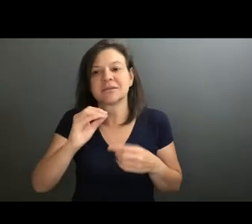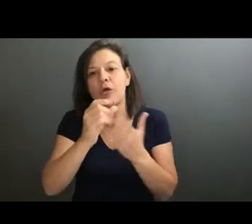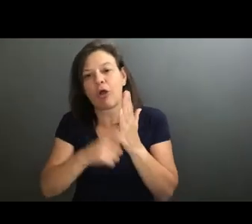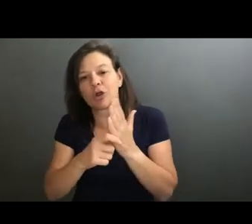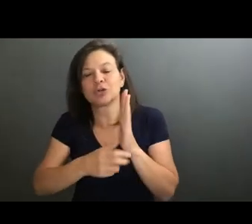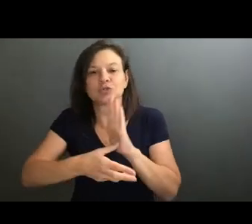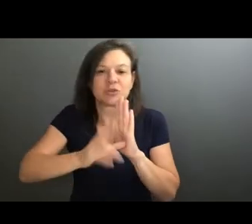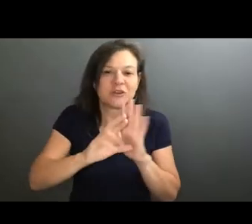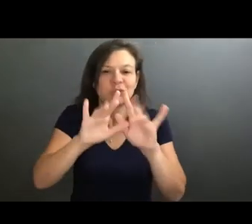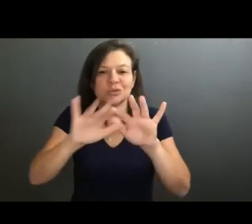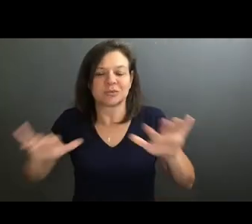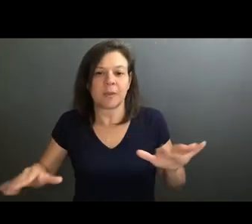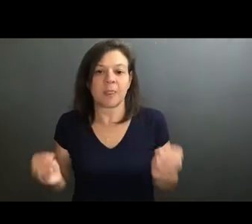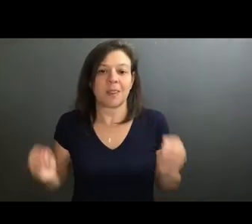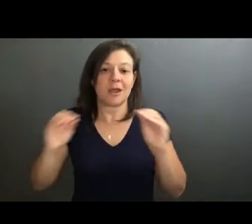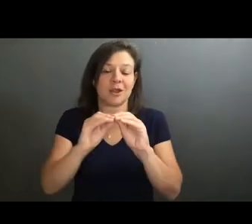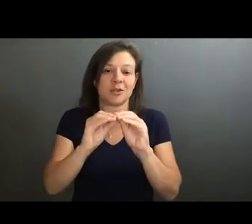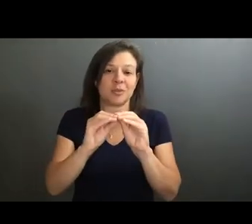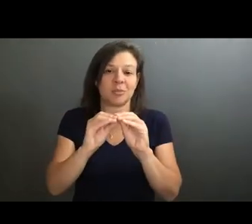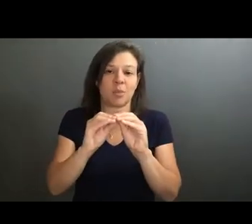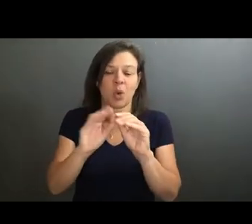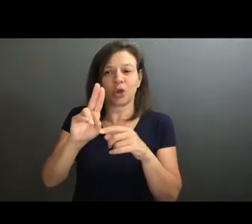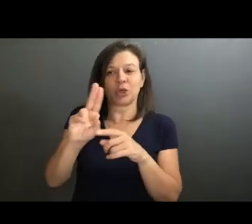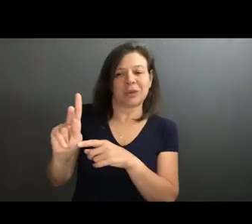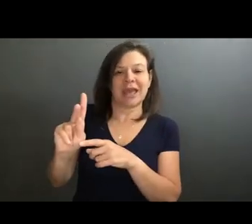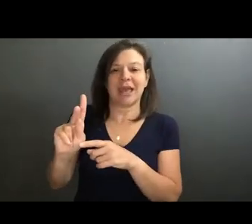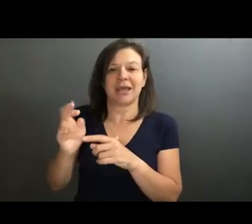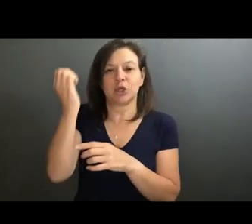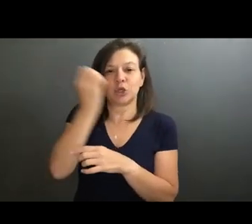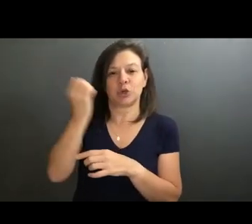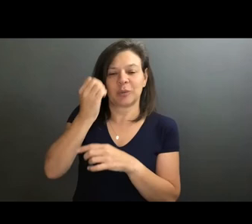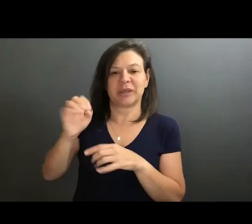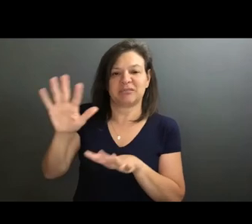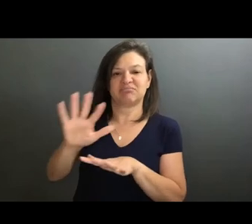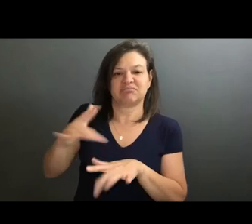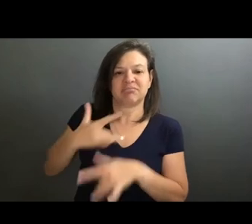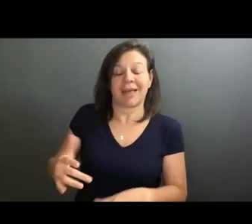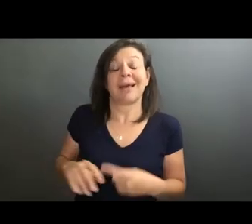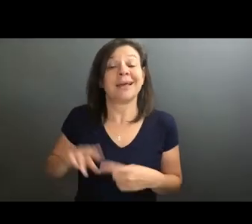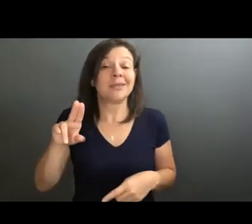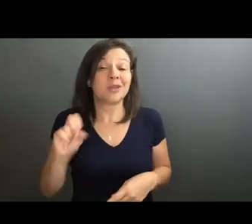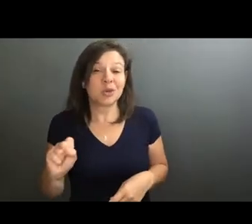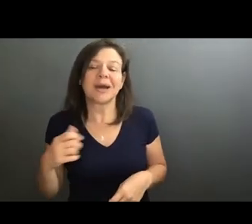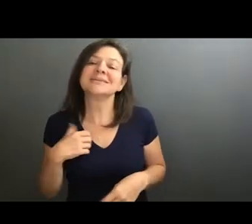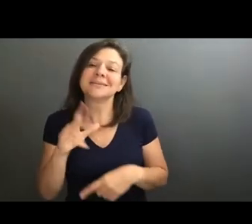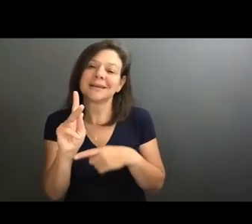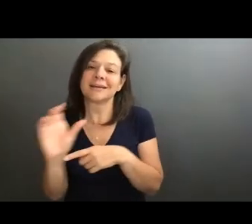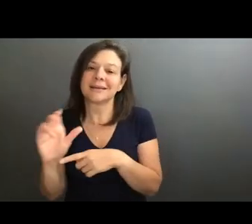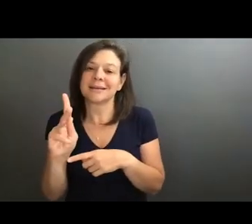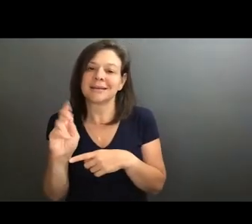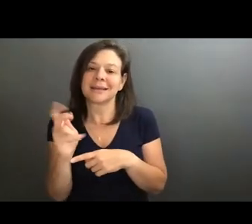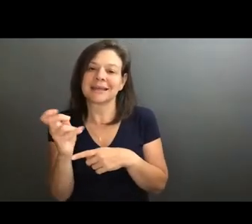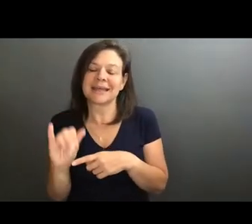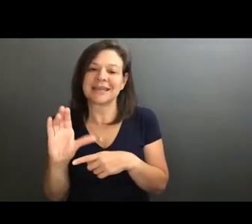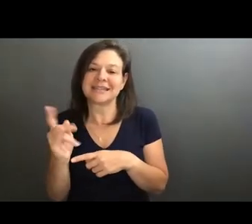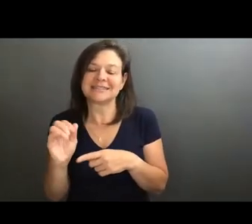what's happening, guess, in the more UK European scene. And also in the US, I'd say the Kennedy Center's VSA program.